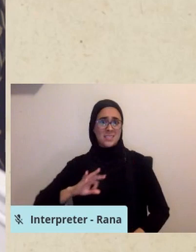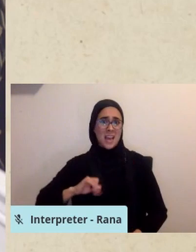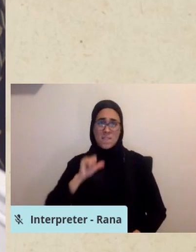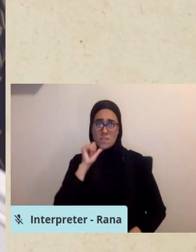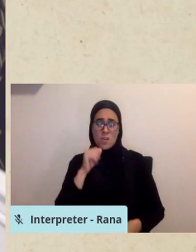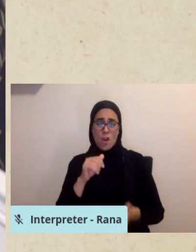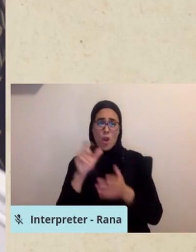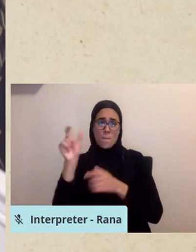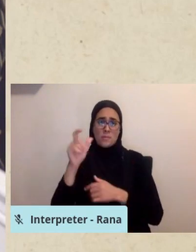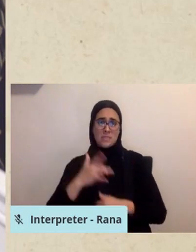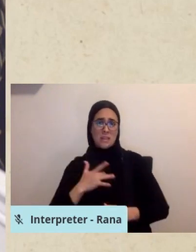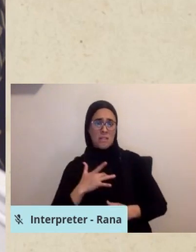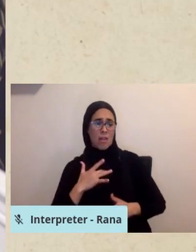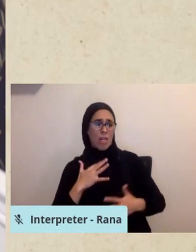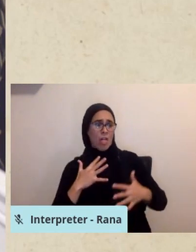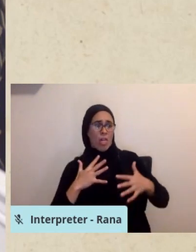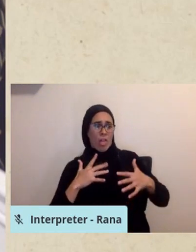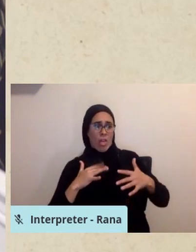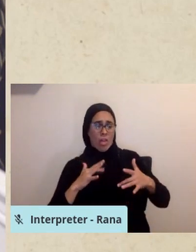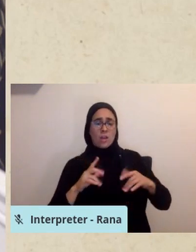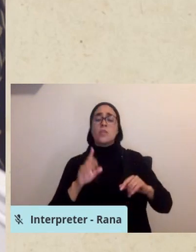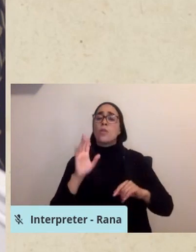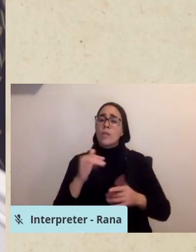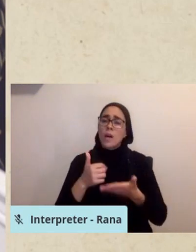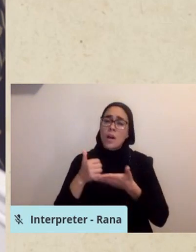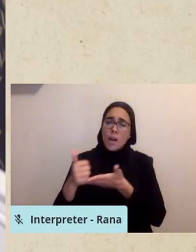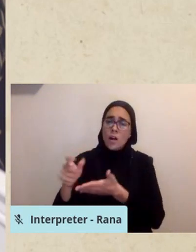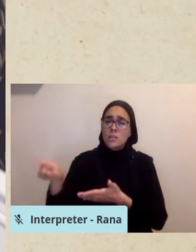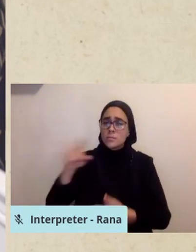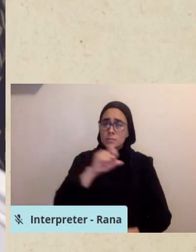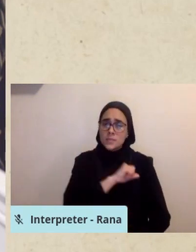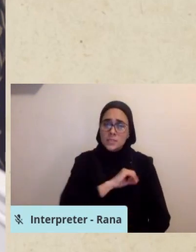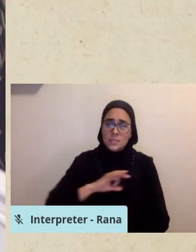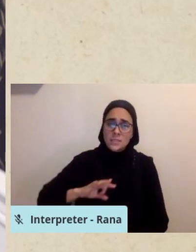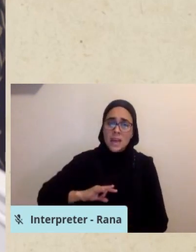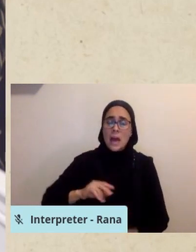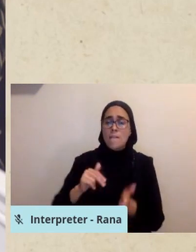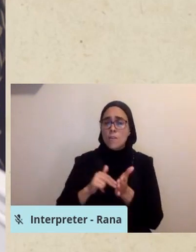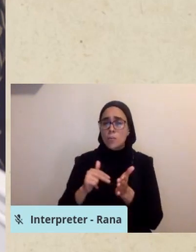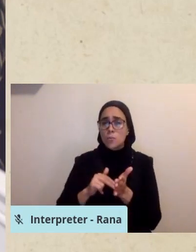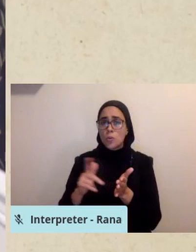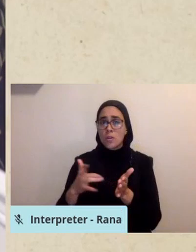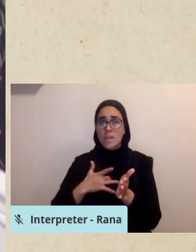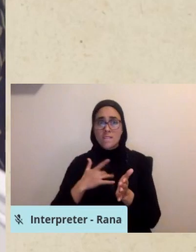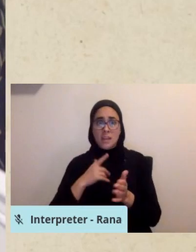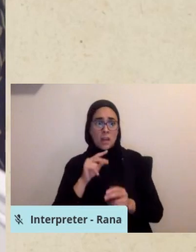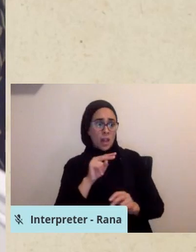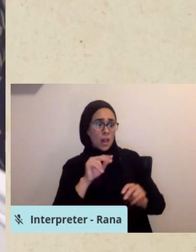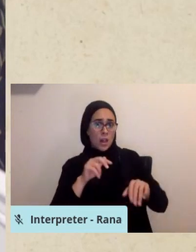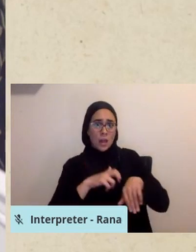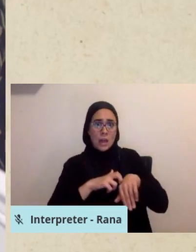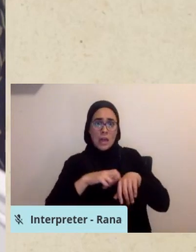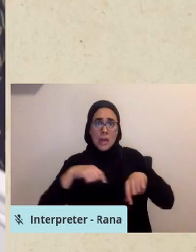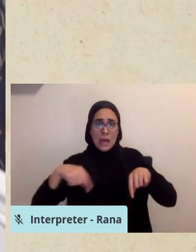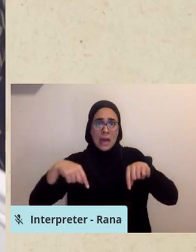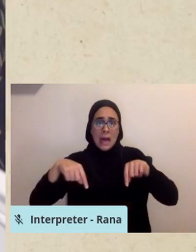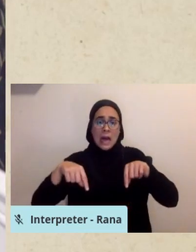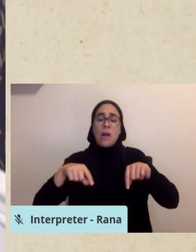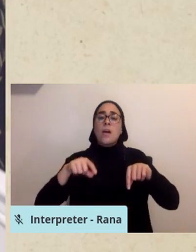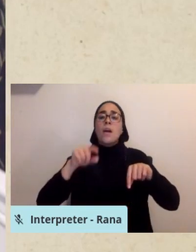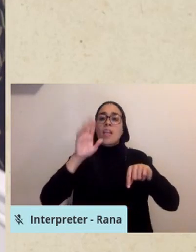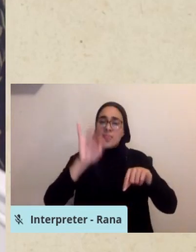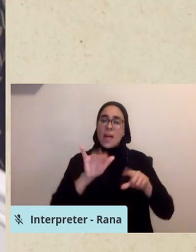meant to offer reassurance to the staff that what they might see, what might appear to be anxiety-inducing is actually